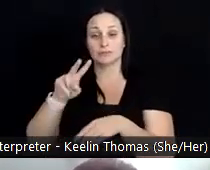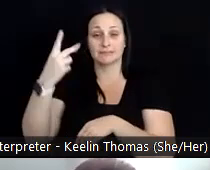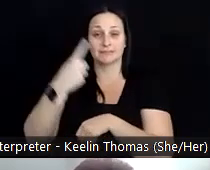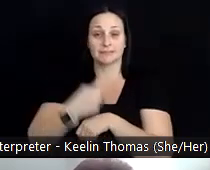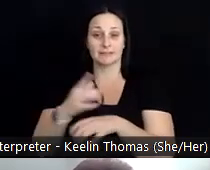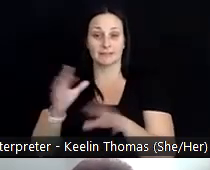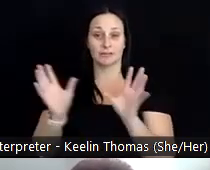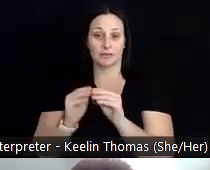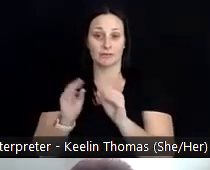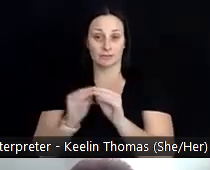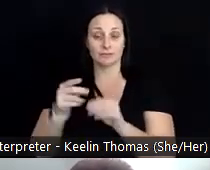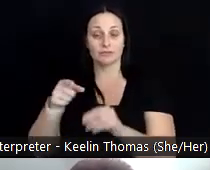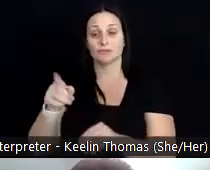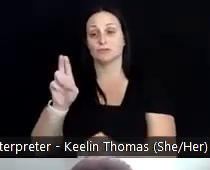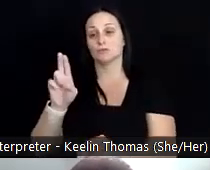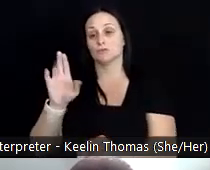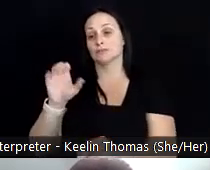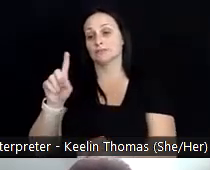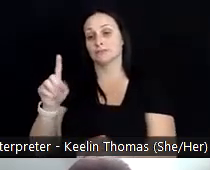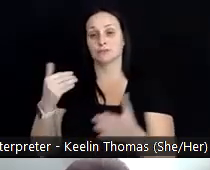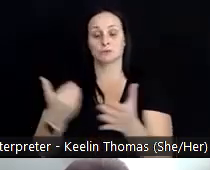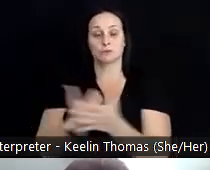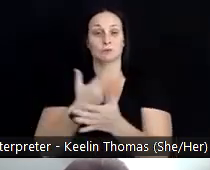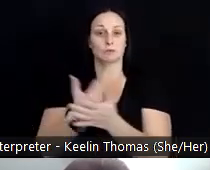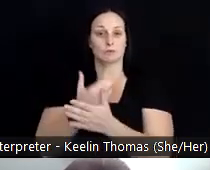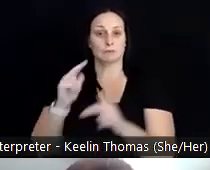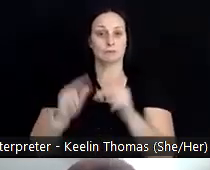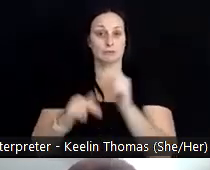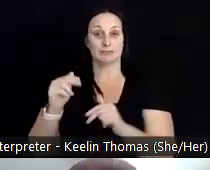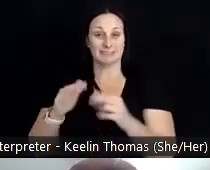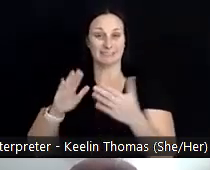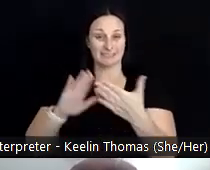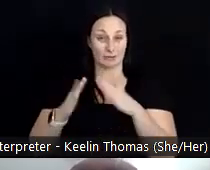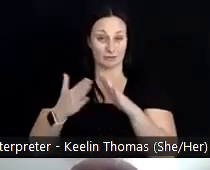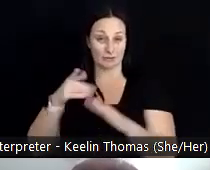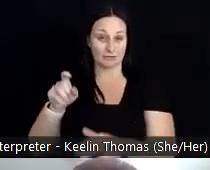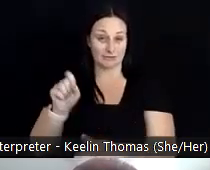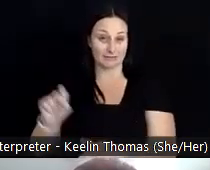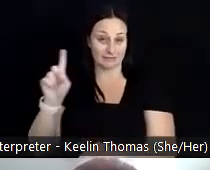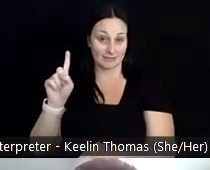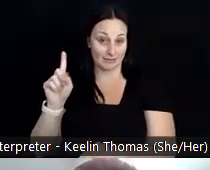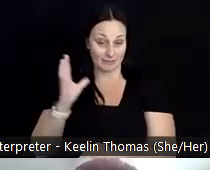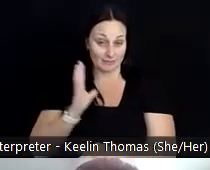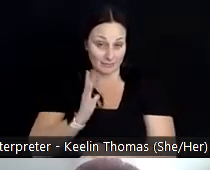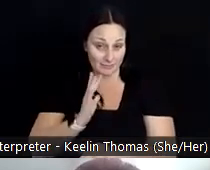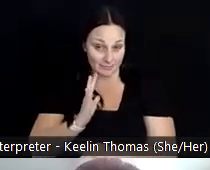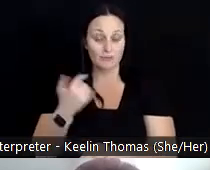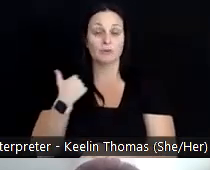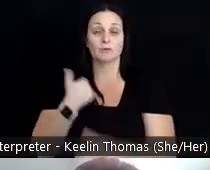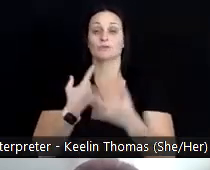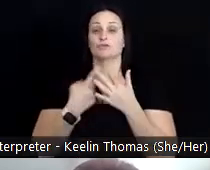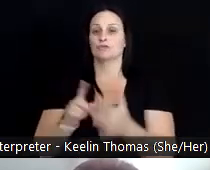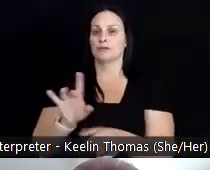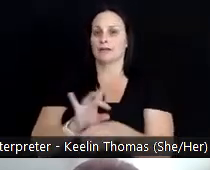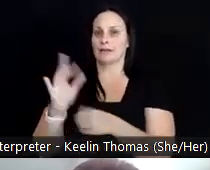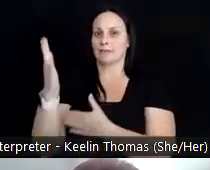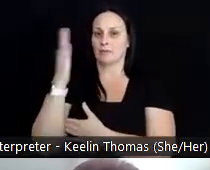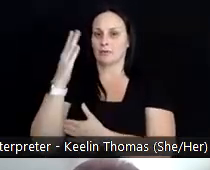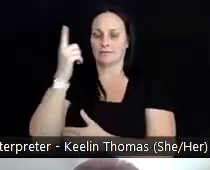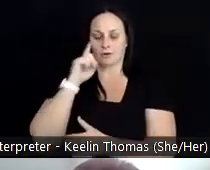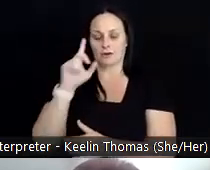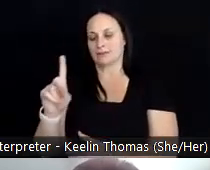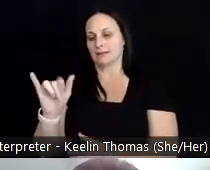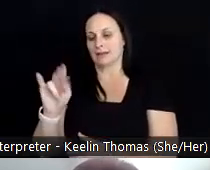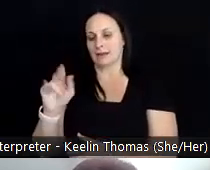conference at UC San Diego's newest building in downtown San Diego. We kick off at 8am for a dynamic